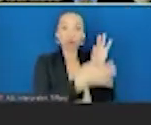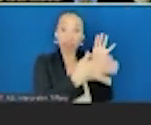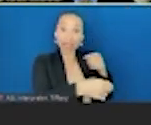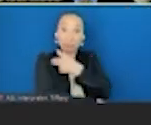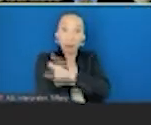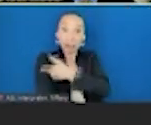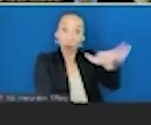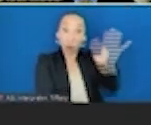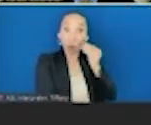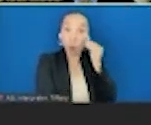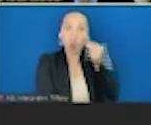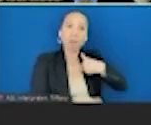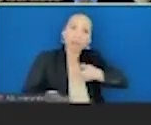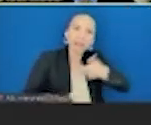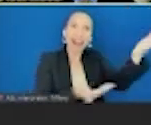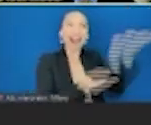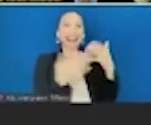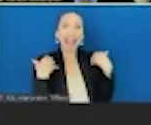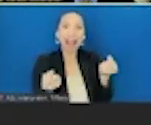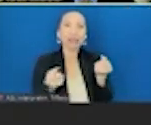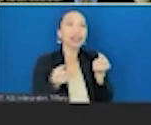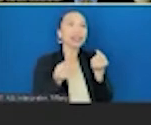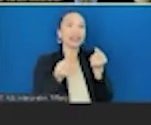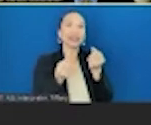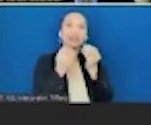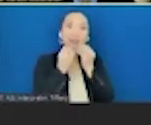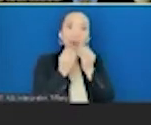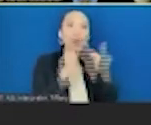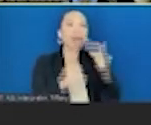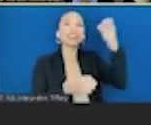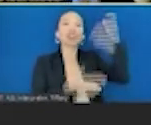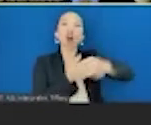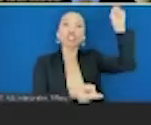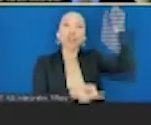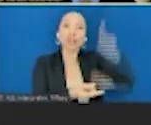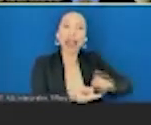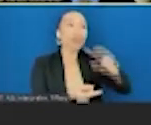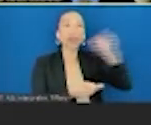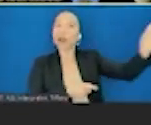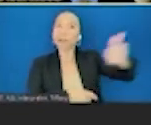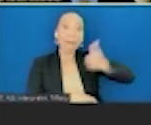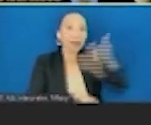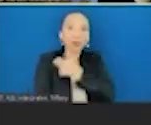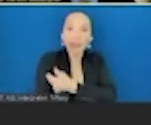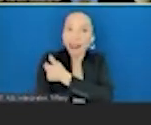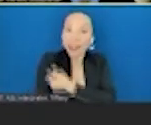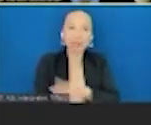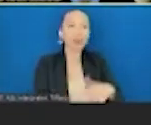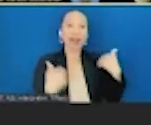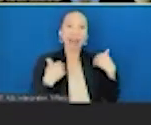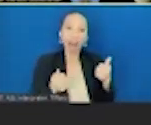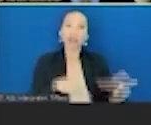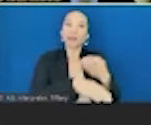Hospitalizations go down, emergency room visits go down, nursing home admissions go down, and costs go down. And so one analysis in Massachusetts showed that giving